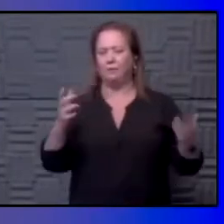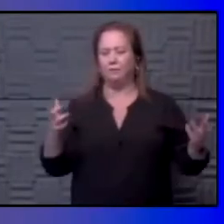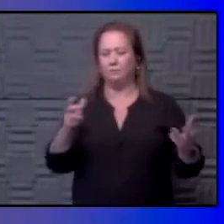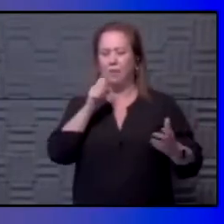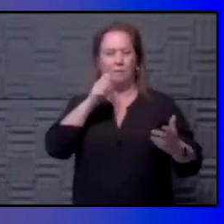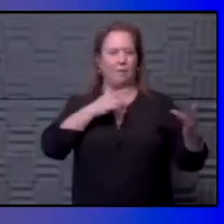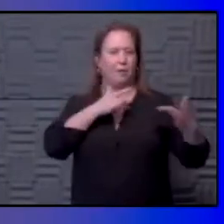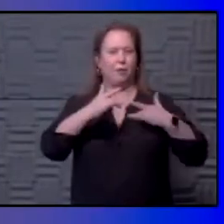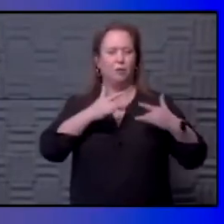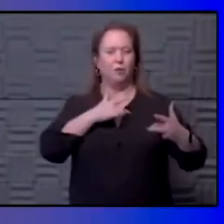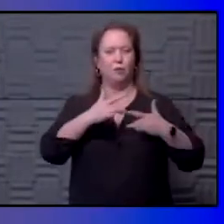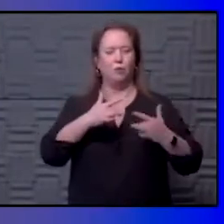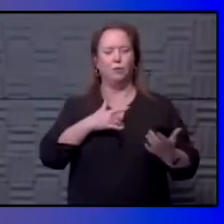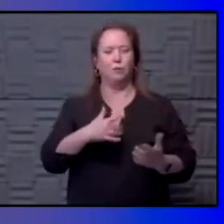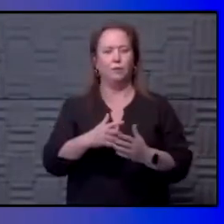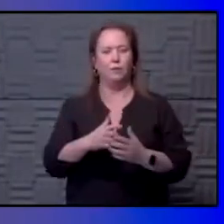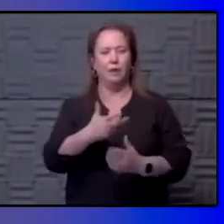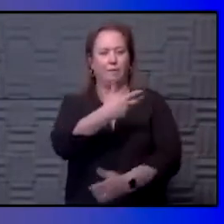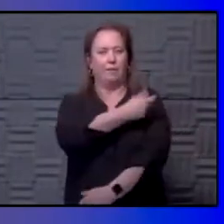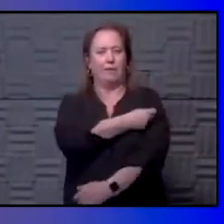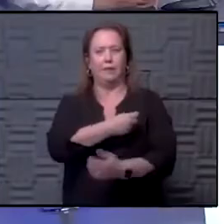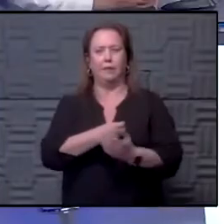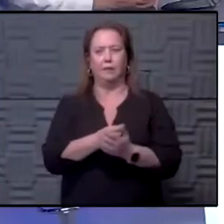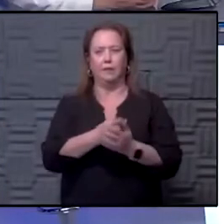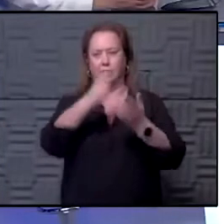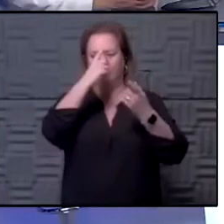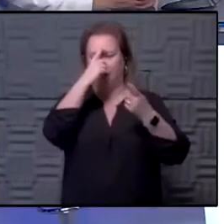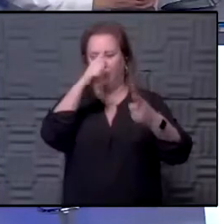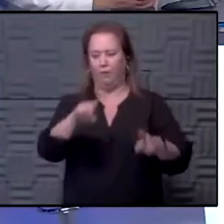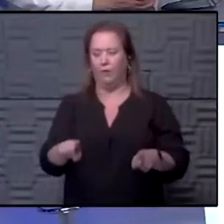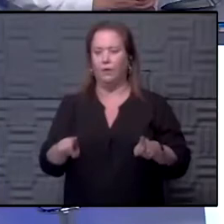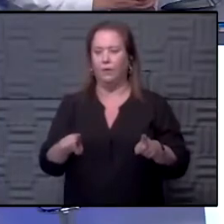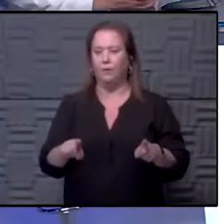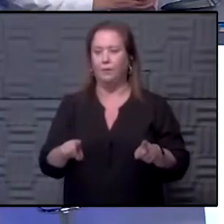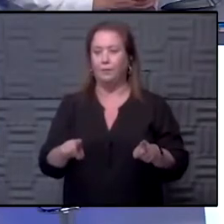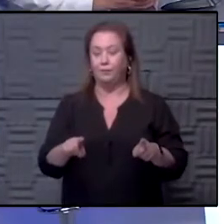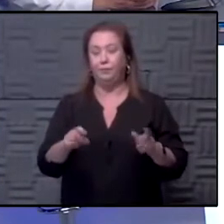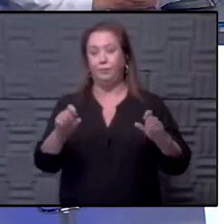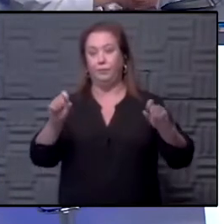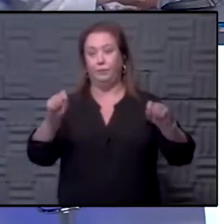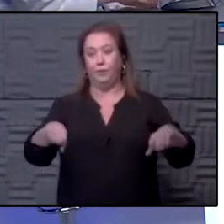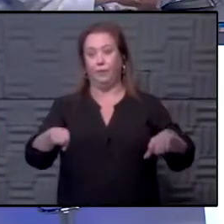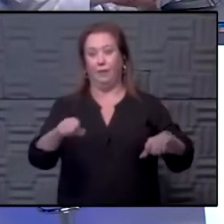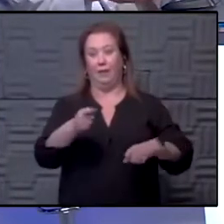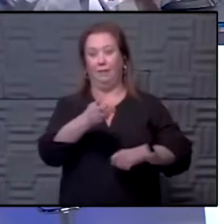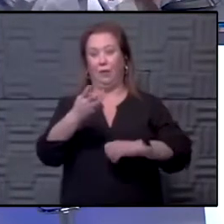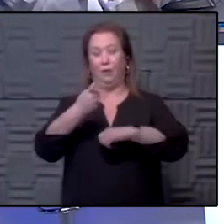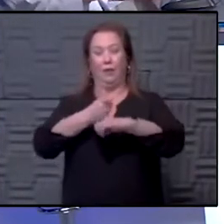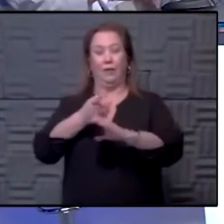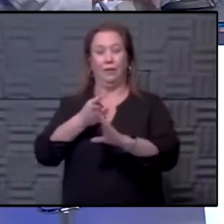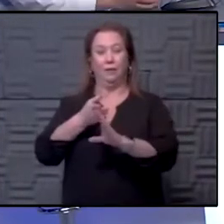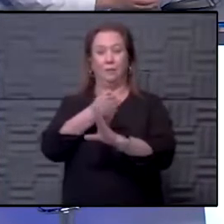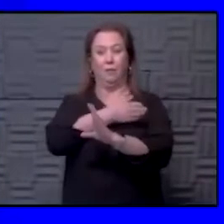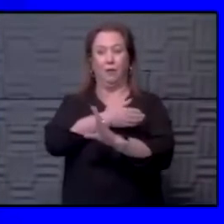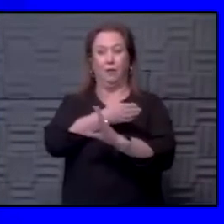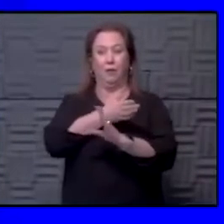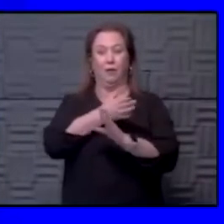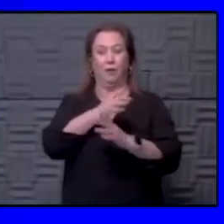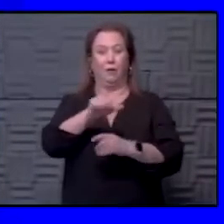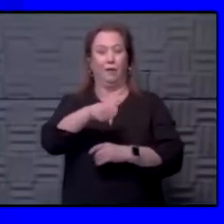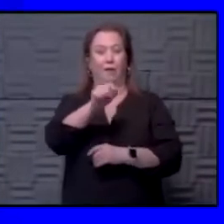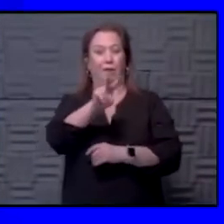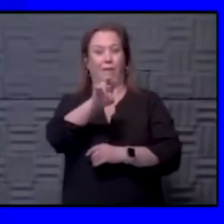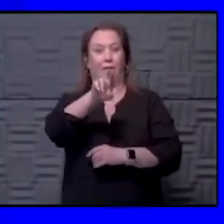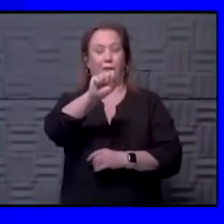would be concerned about, the effectiveness or anything of the vaccine. Yeah, no, I would agree. It could just be that a few days earlier, you were also infected with another